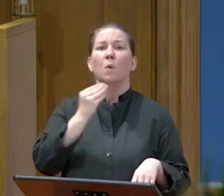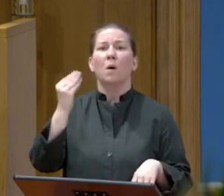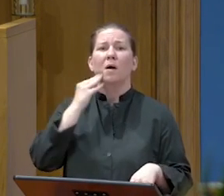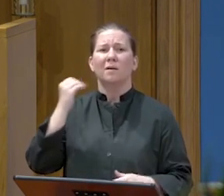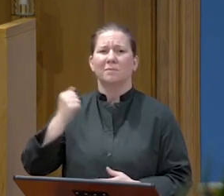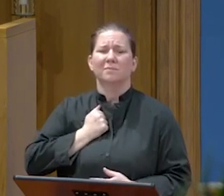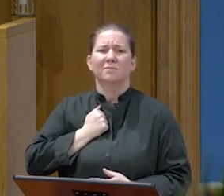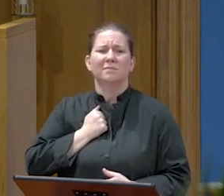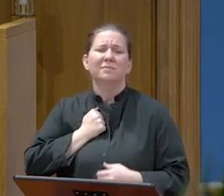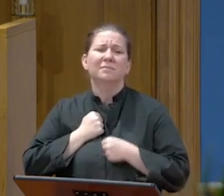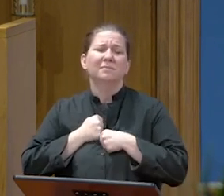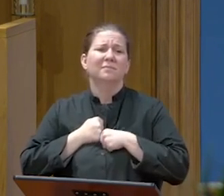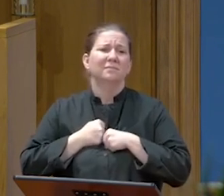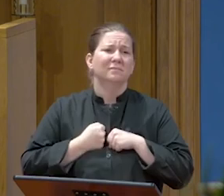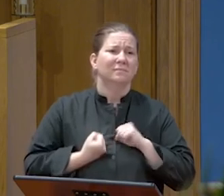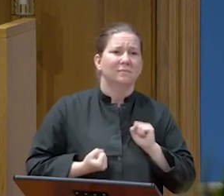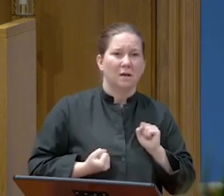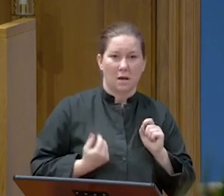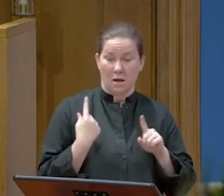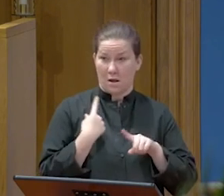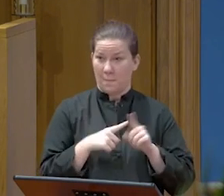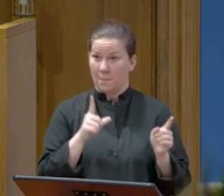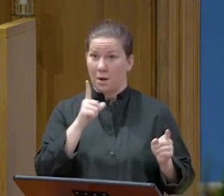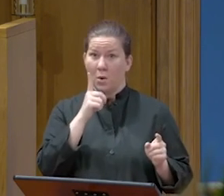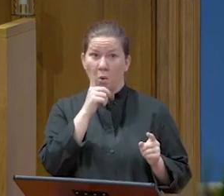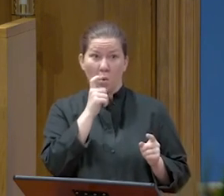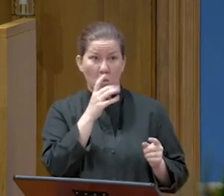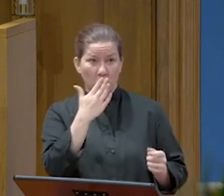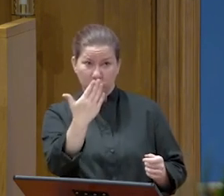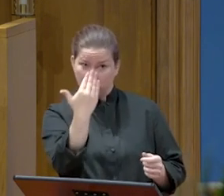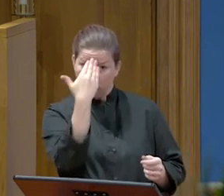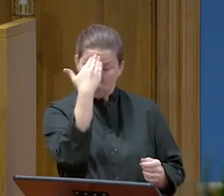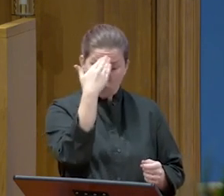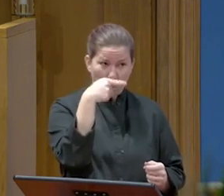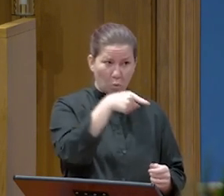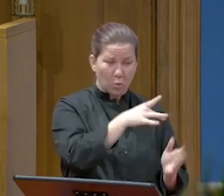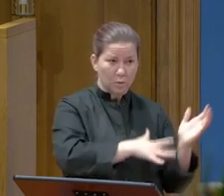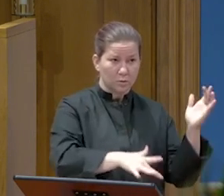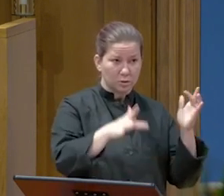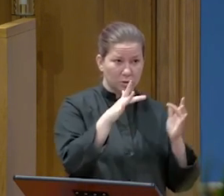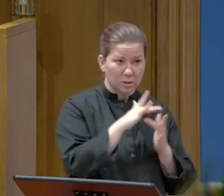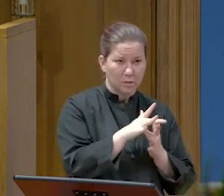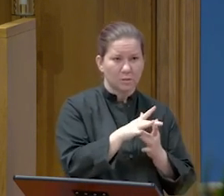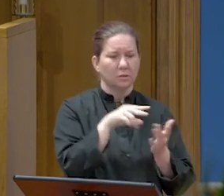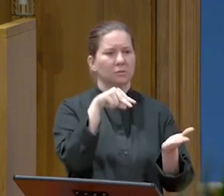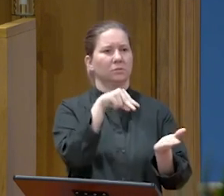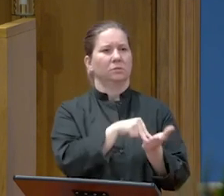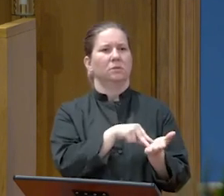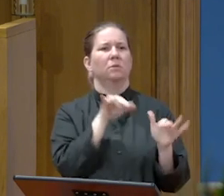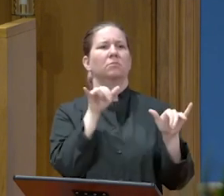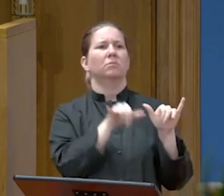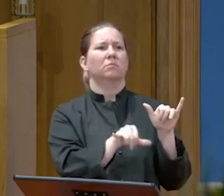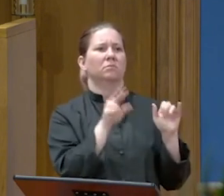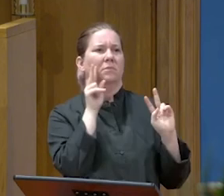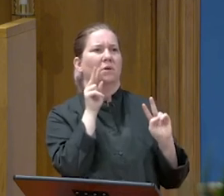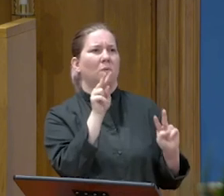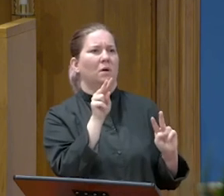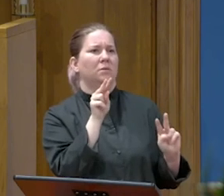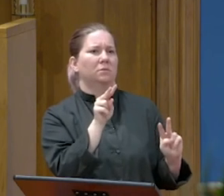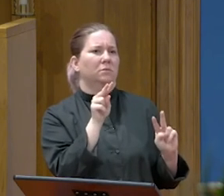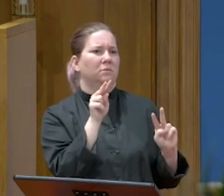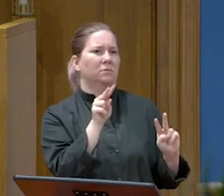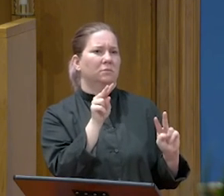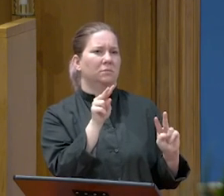But all his acquaintances, including the women who had followed him from Galilee, stood at a distance watching these things.